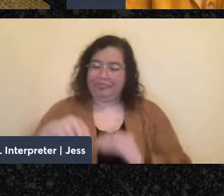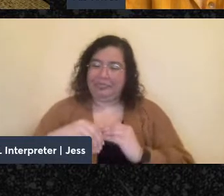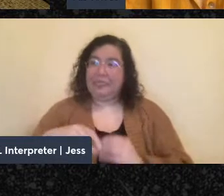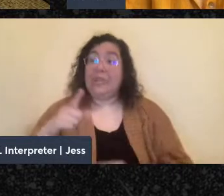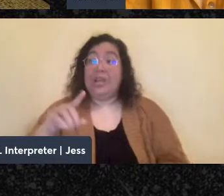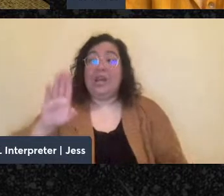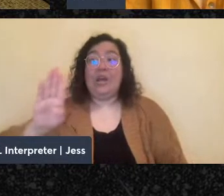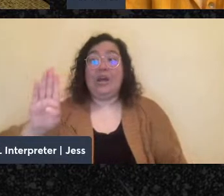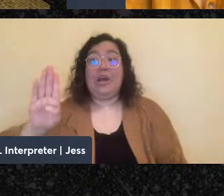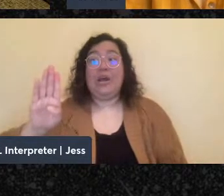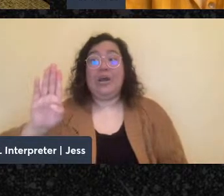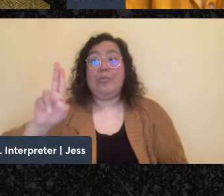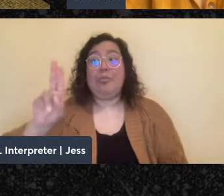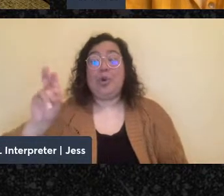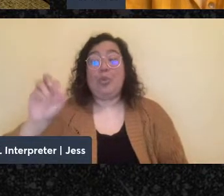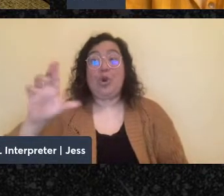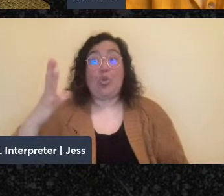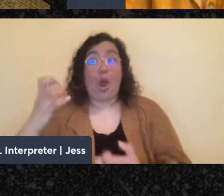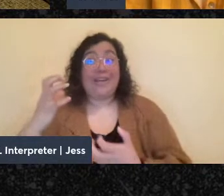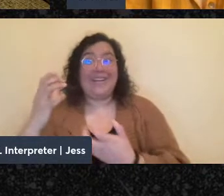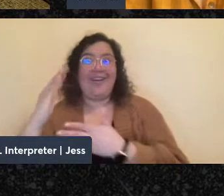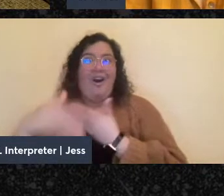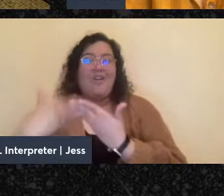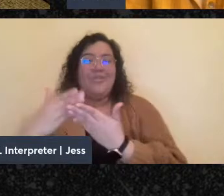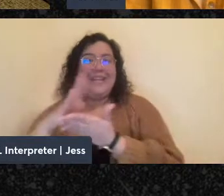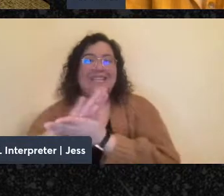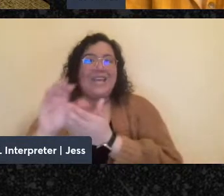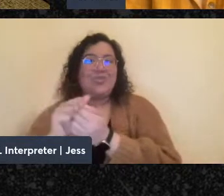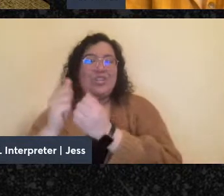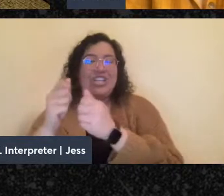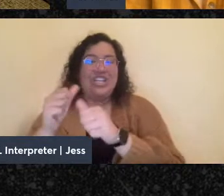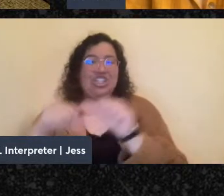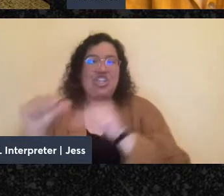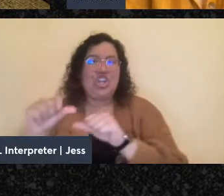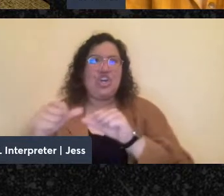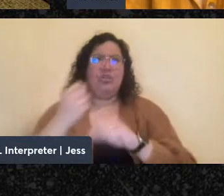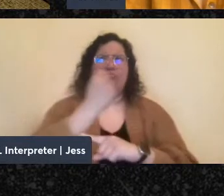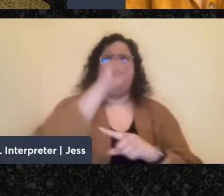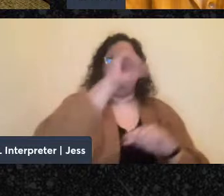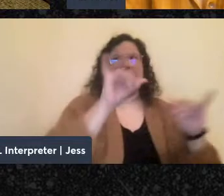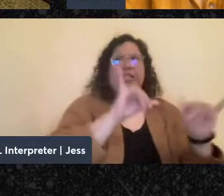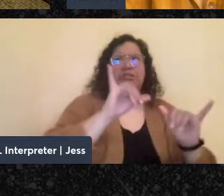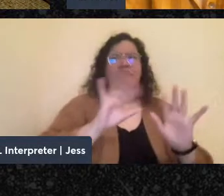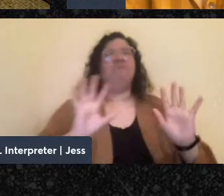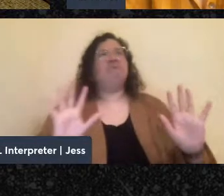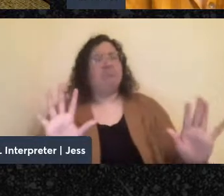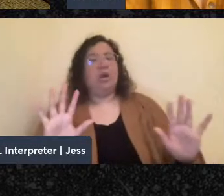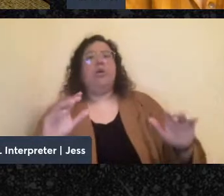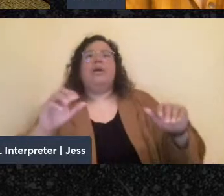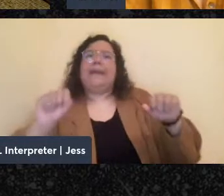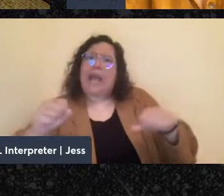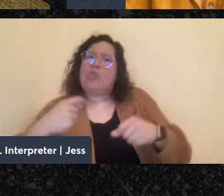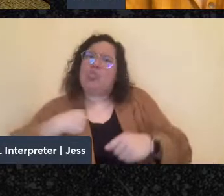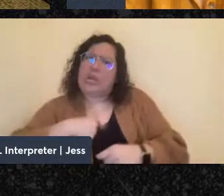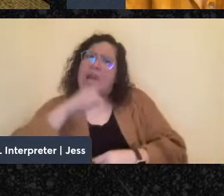wanted everybody to be nice to each other, that anarchism does as well, is that the question of a beautiful world, can we create a world that has, you know, beauty and what are